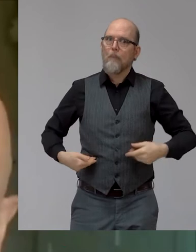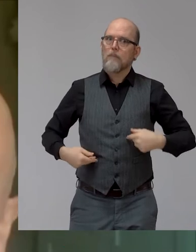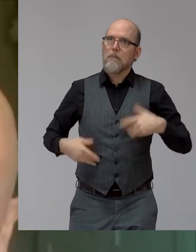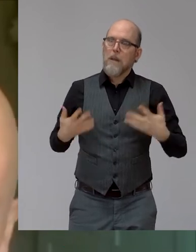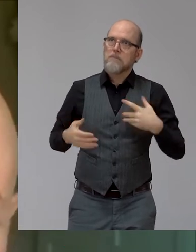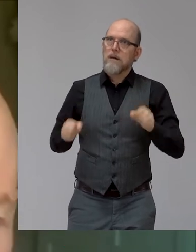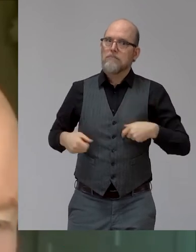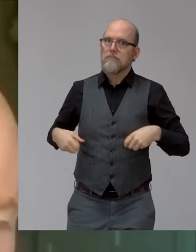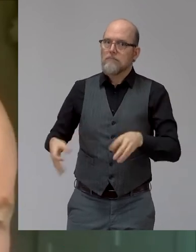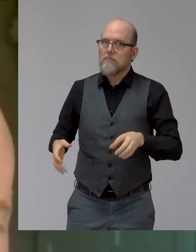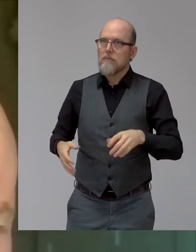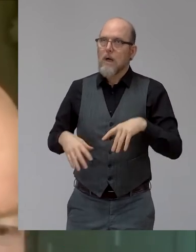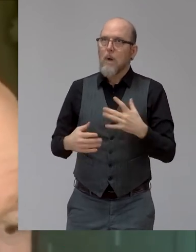me.